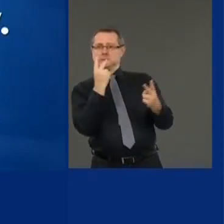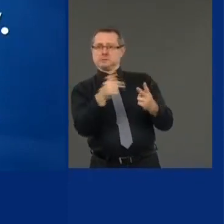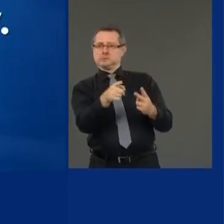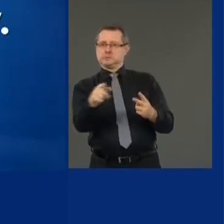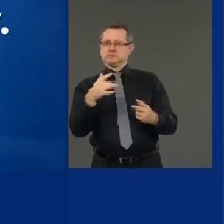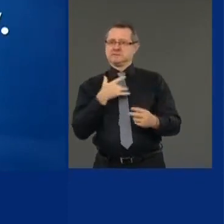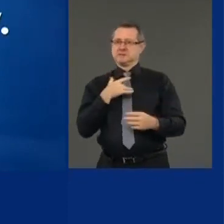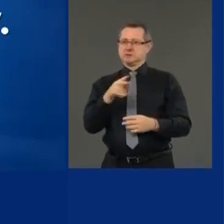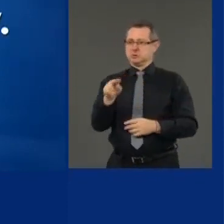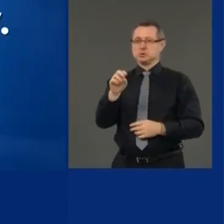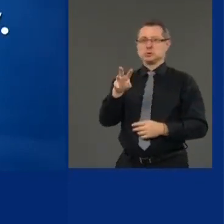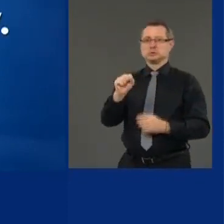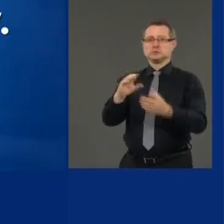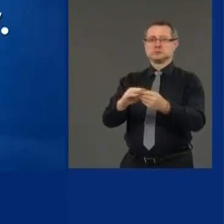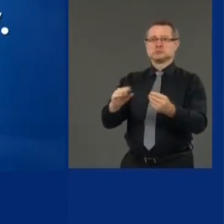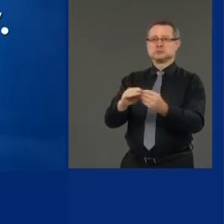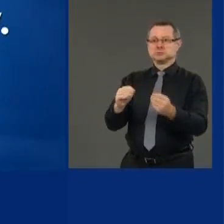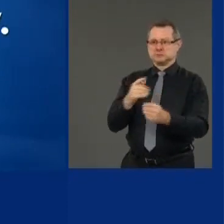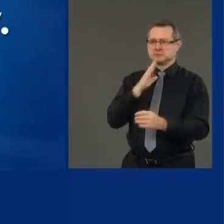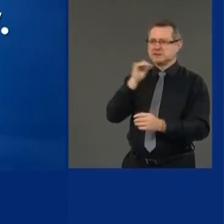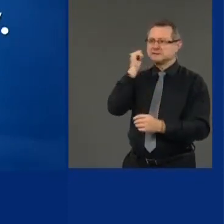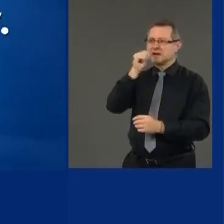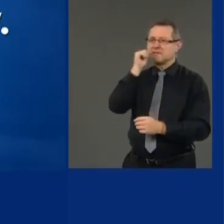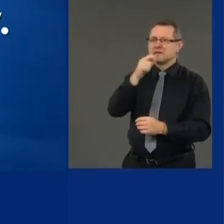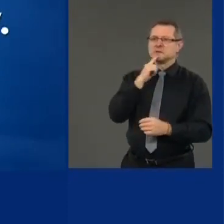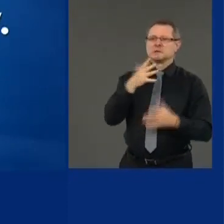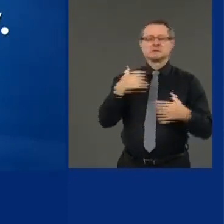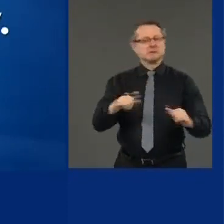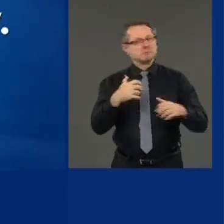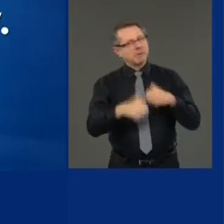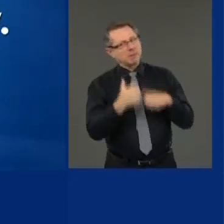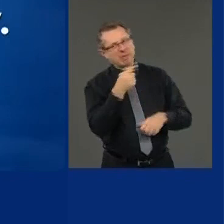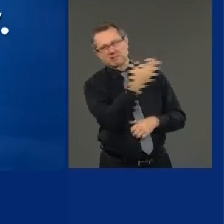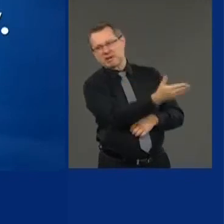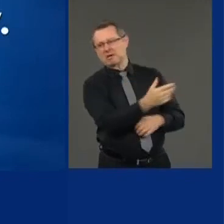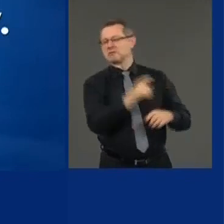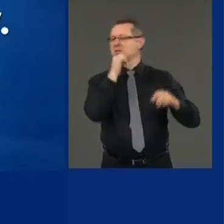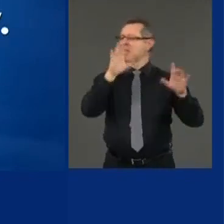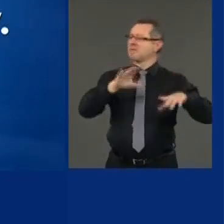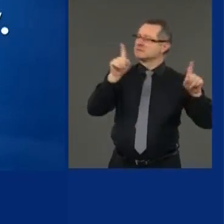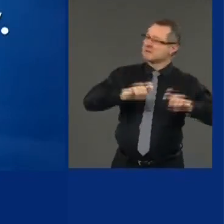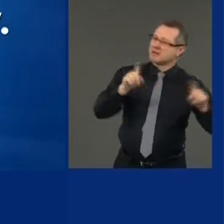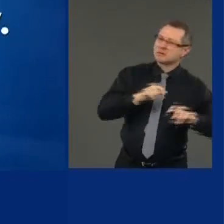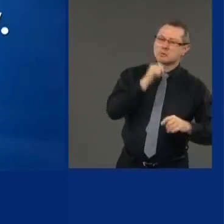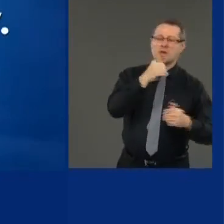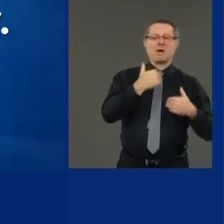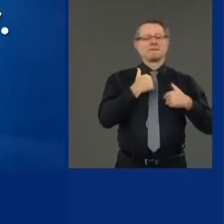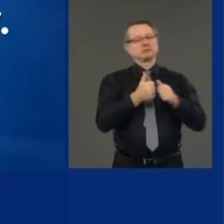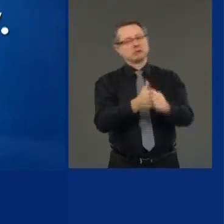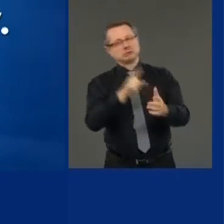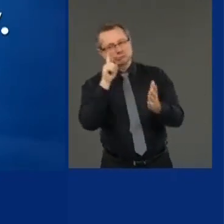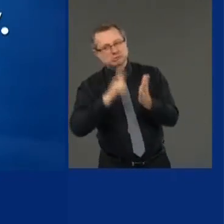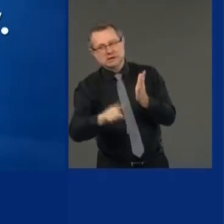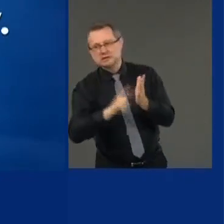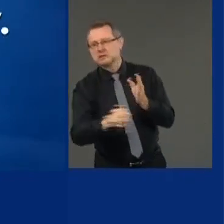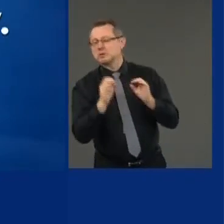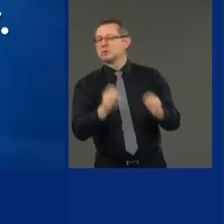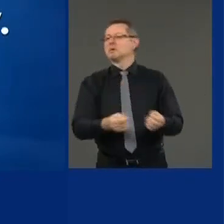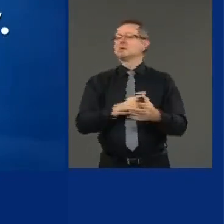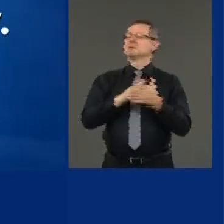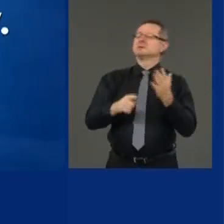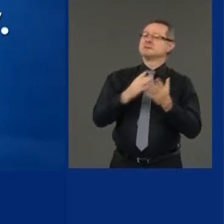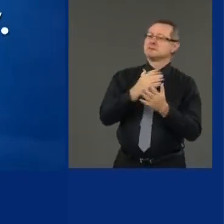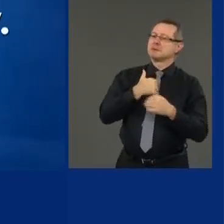problems in testing. States don't have tracing operations. States have some counties opening, some